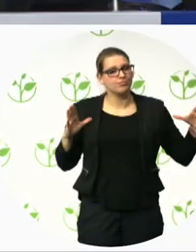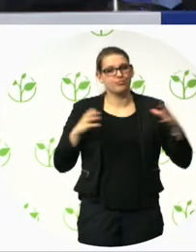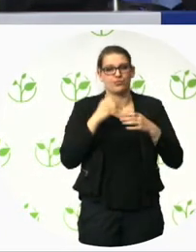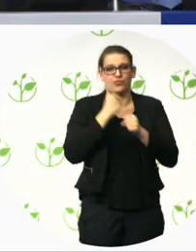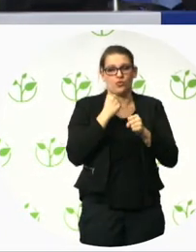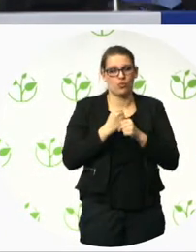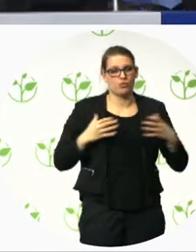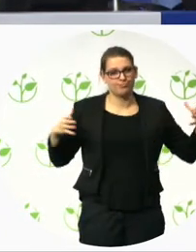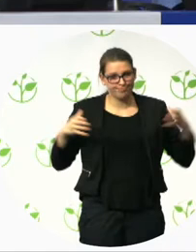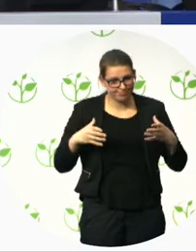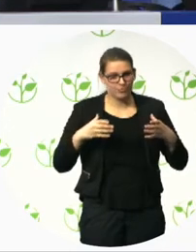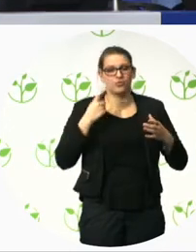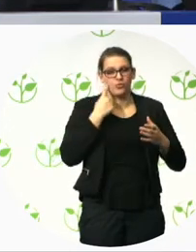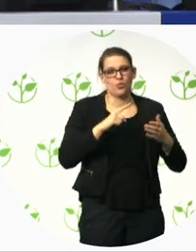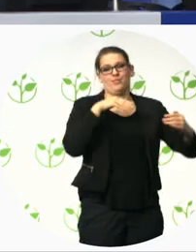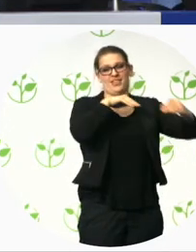with disabilities.